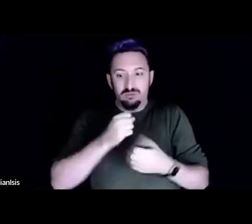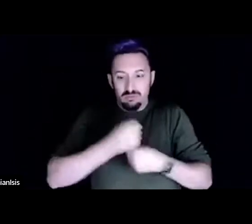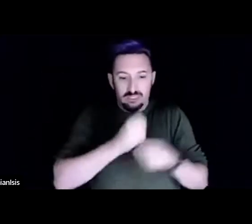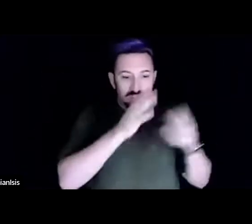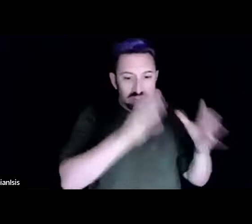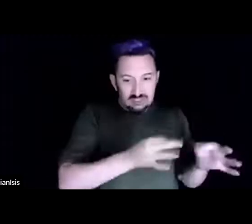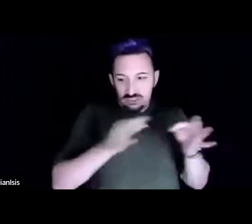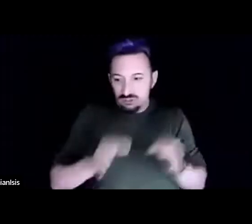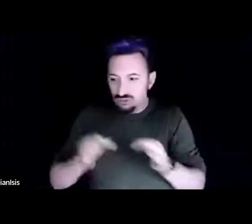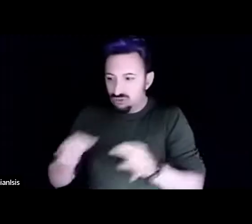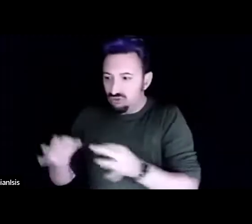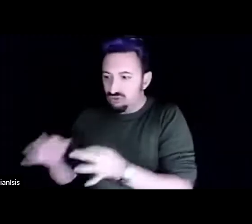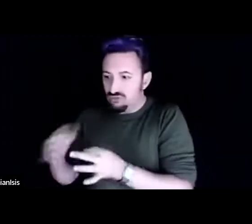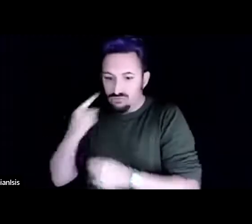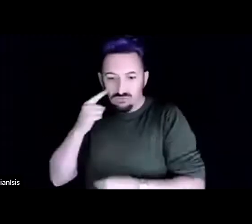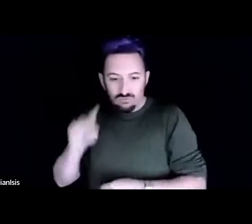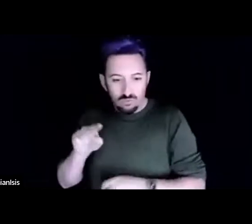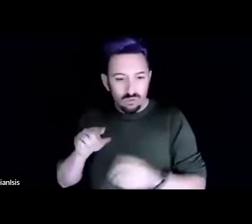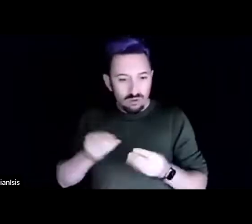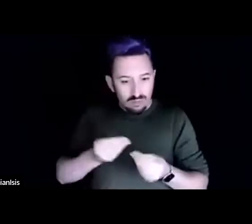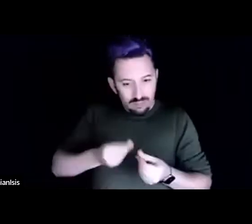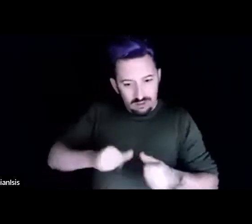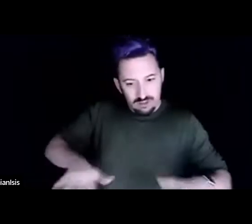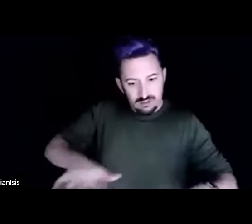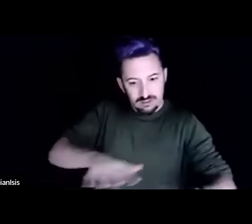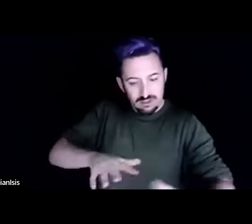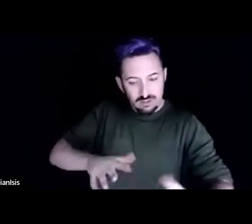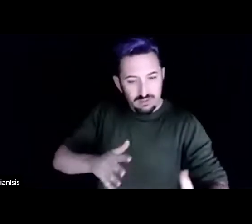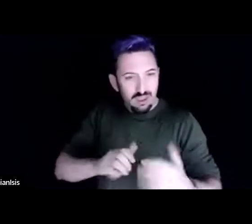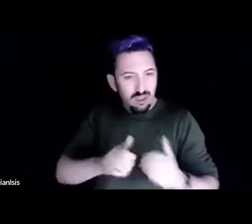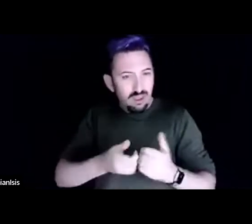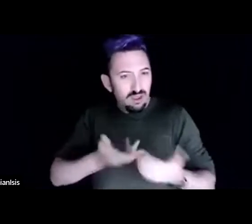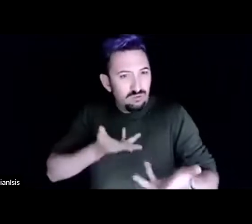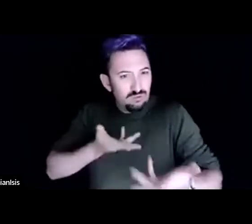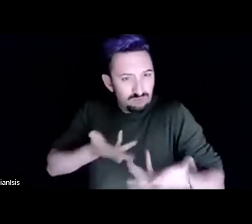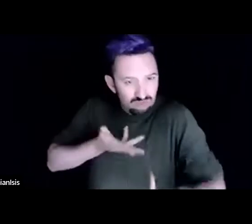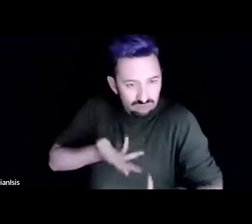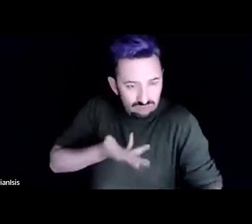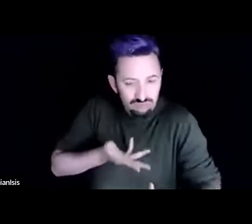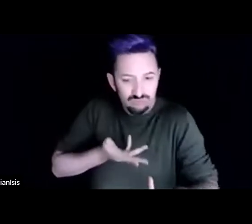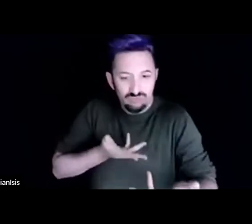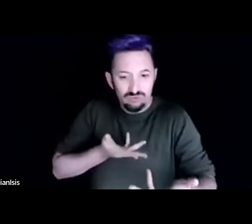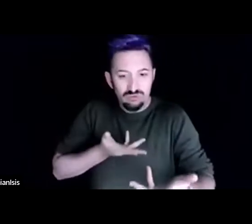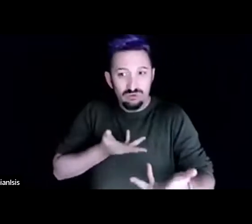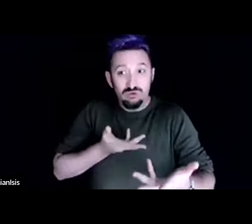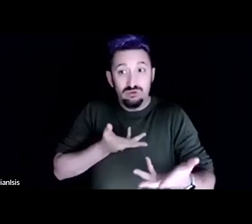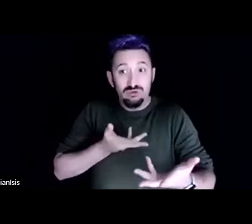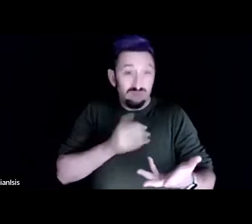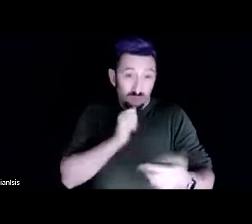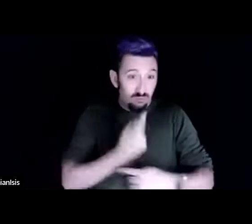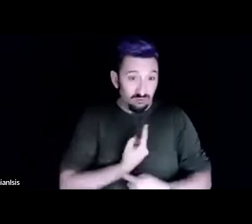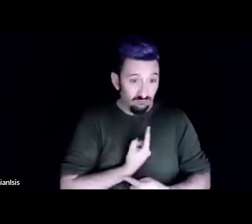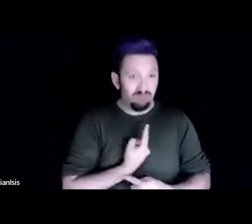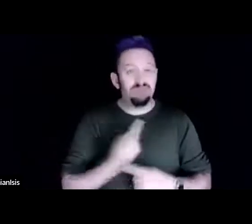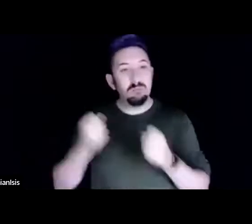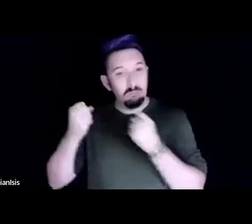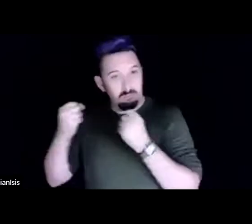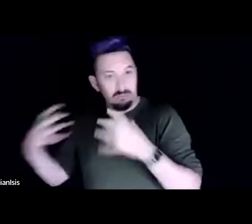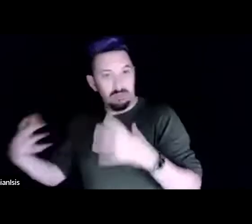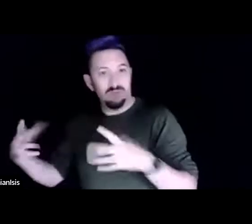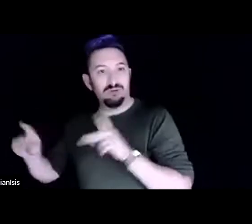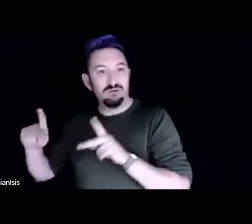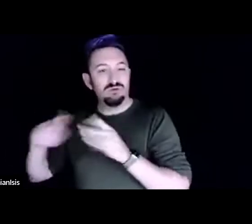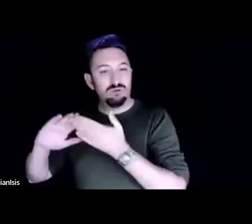and how we interact with it locally and often in community. So I